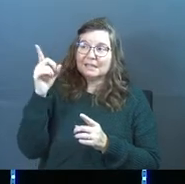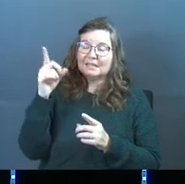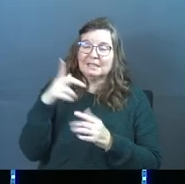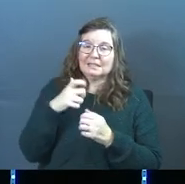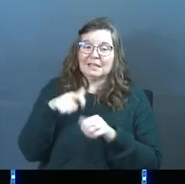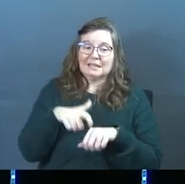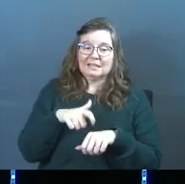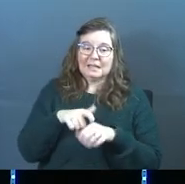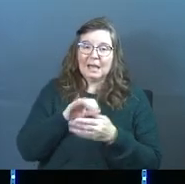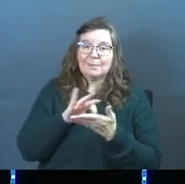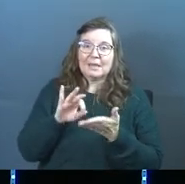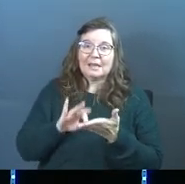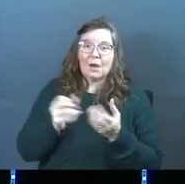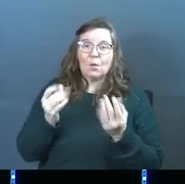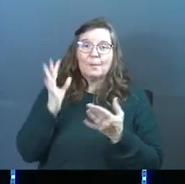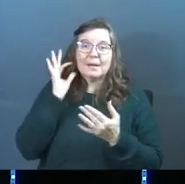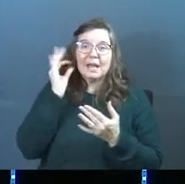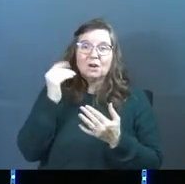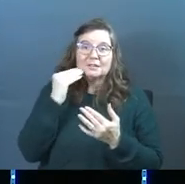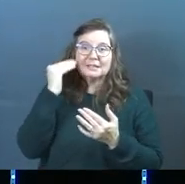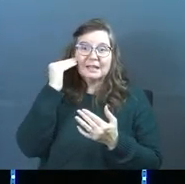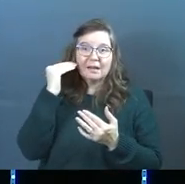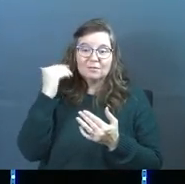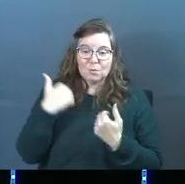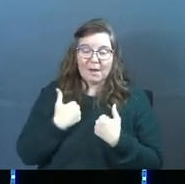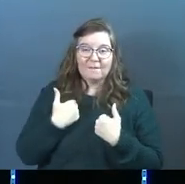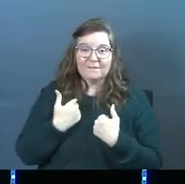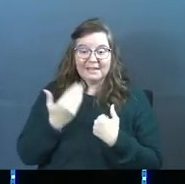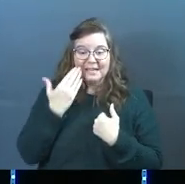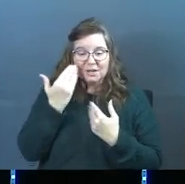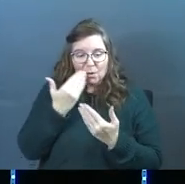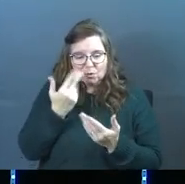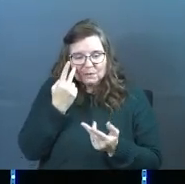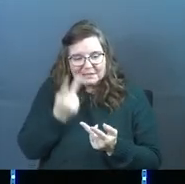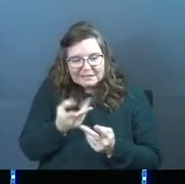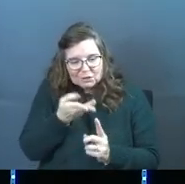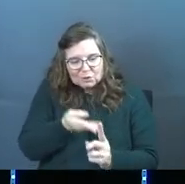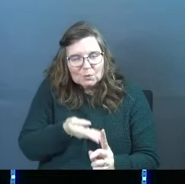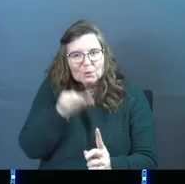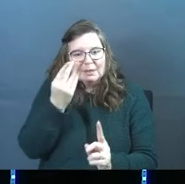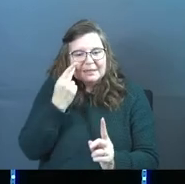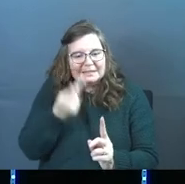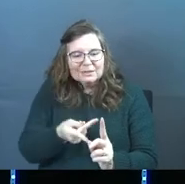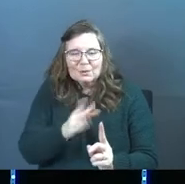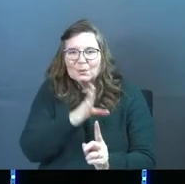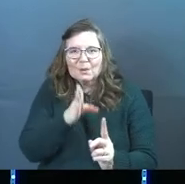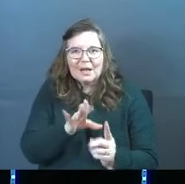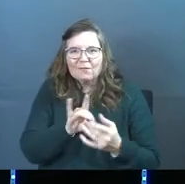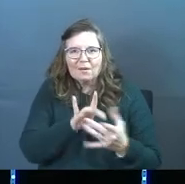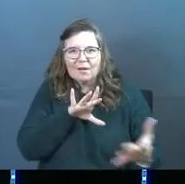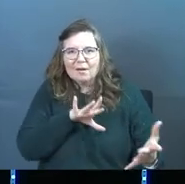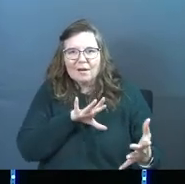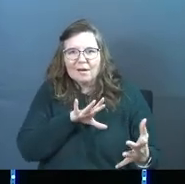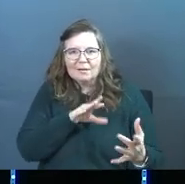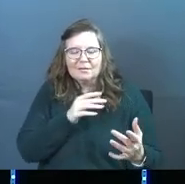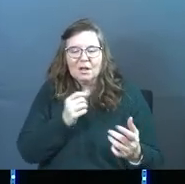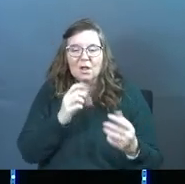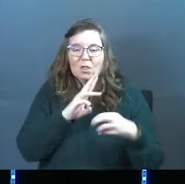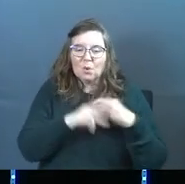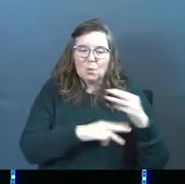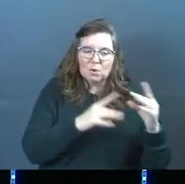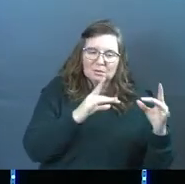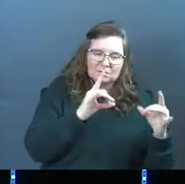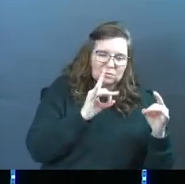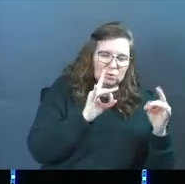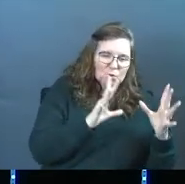even taken the time to count the number of hairs on your head. It's how much he knows you. He sees you. You're never out of his sight. The world is cruel